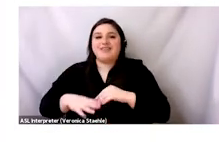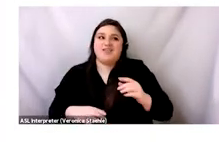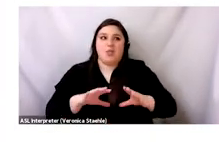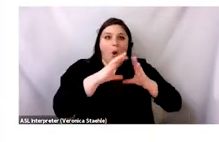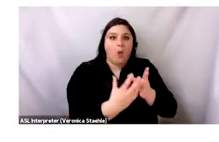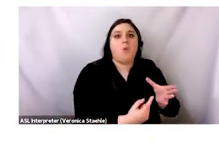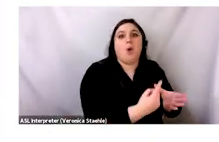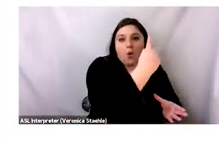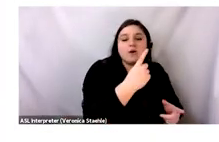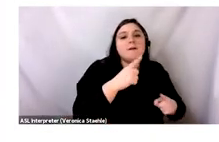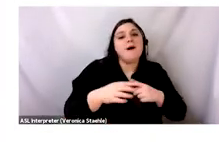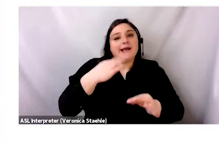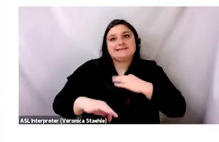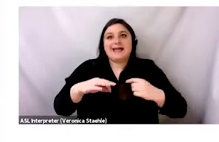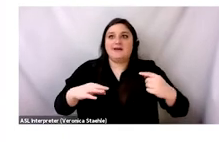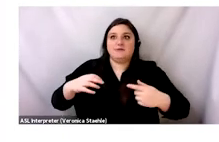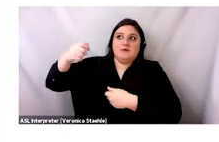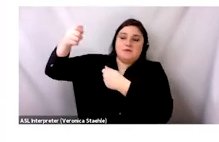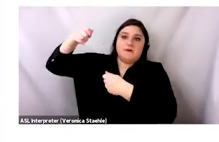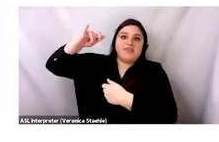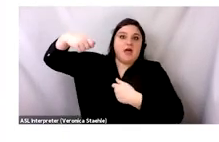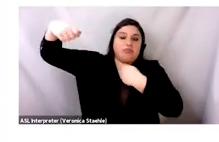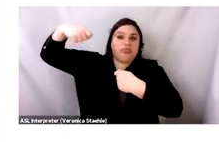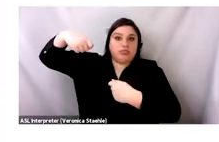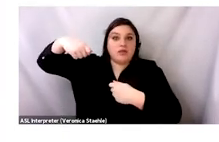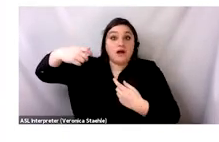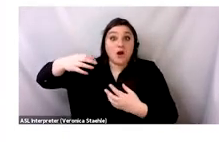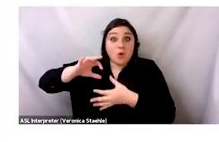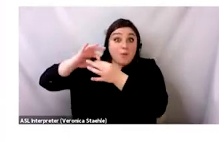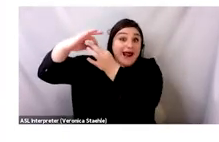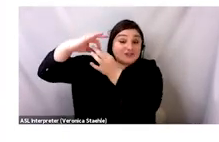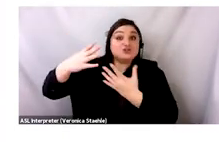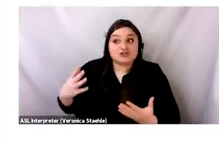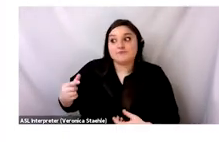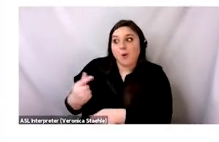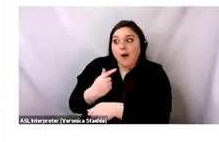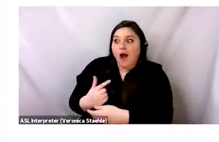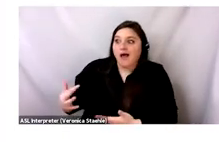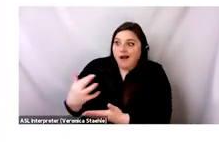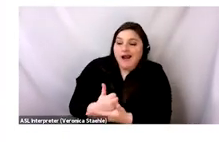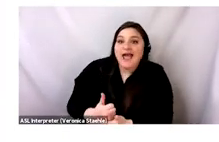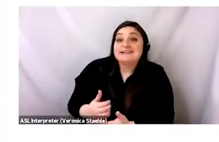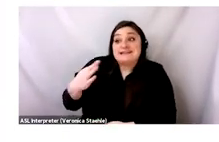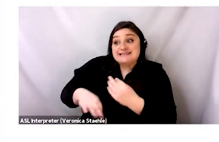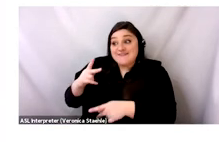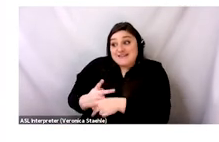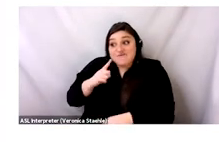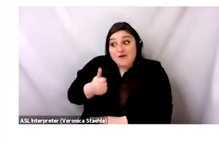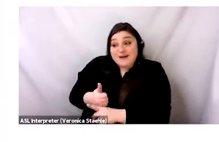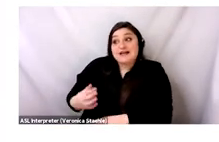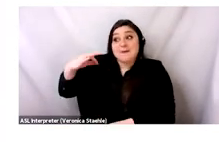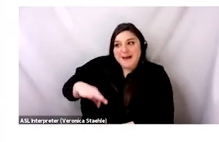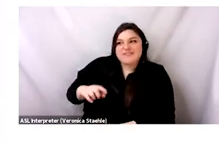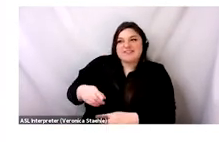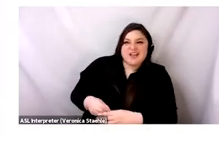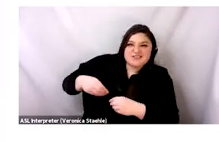recycled PET textiles that will then shed microfibers into our global water supply, especially when, you know, Ghana could really benefit